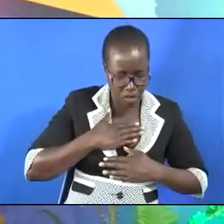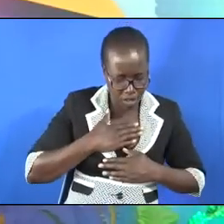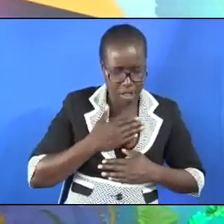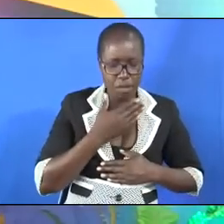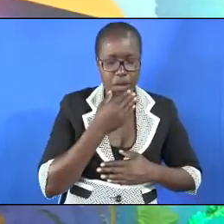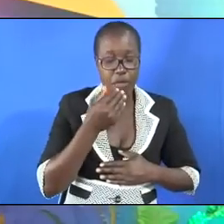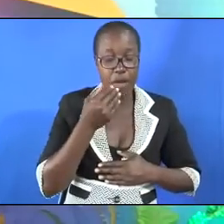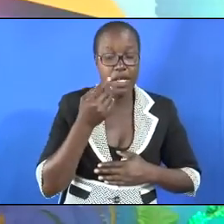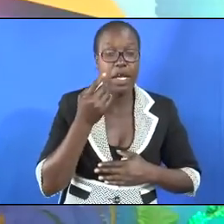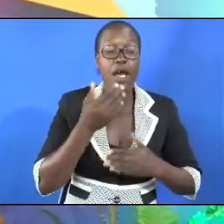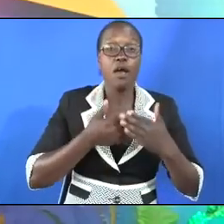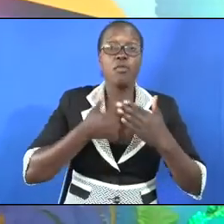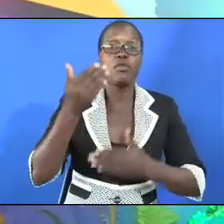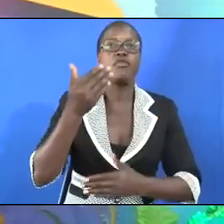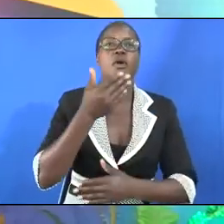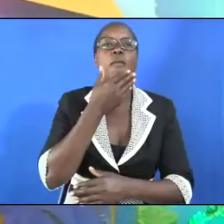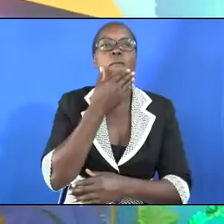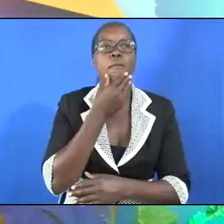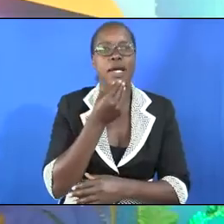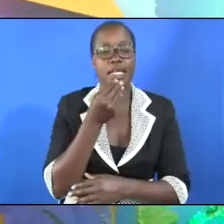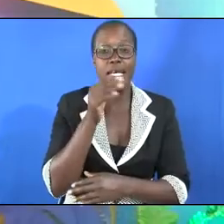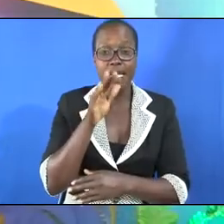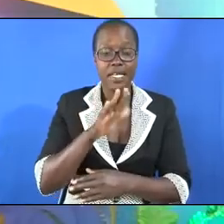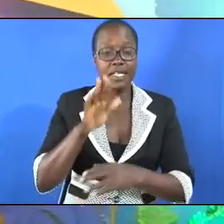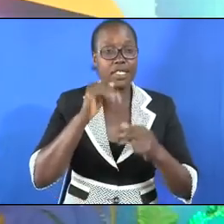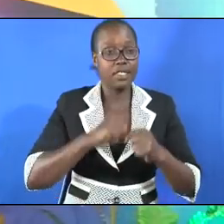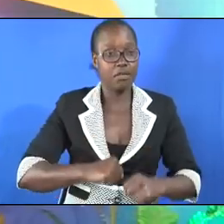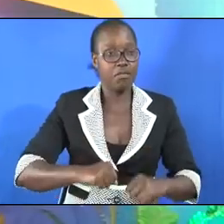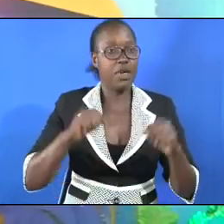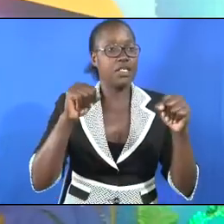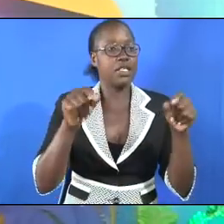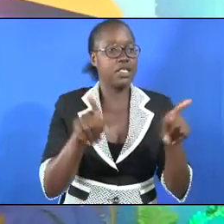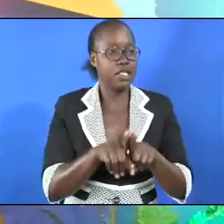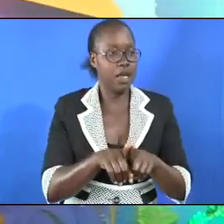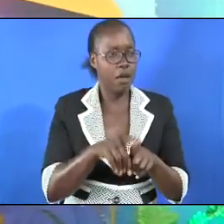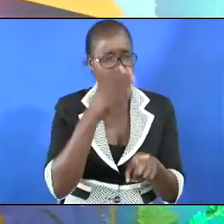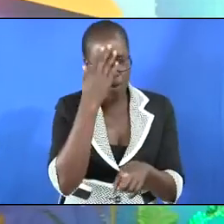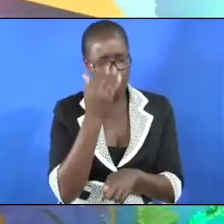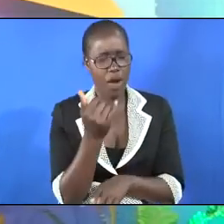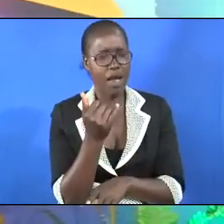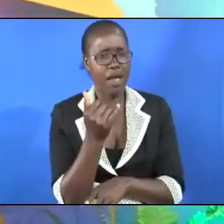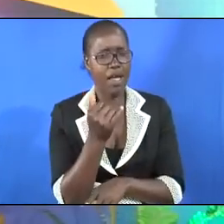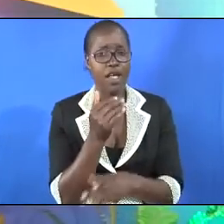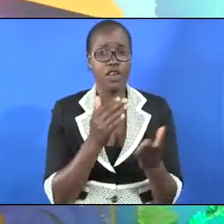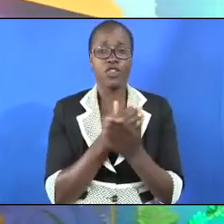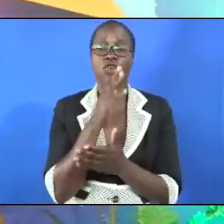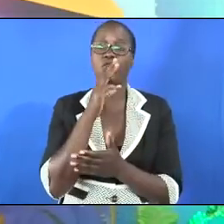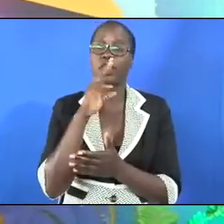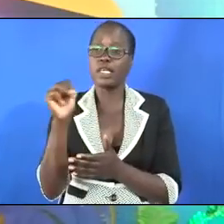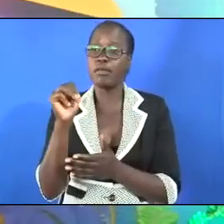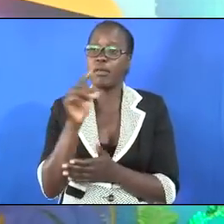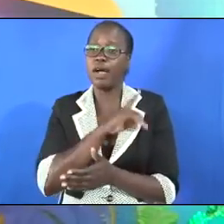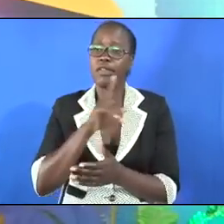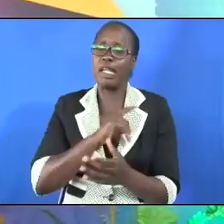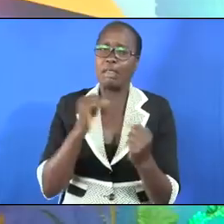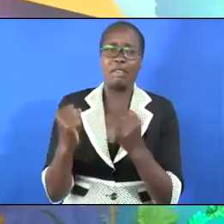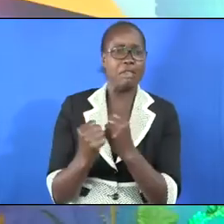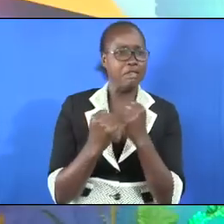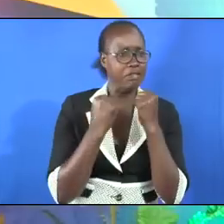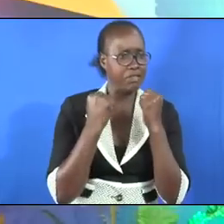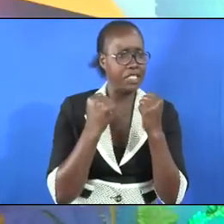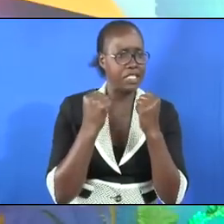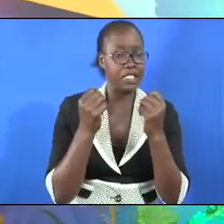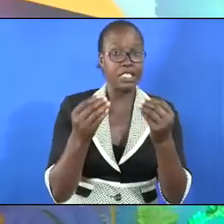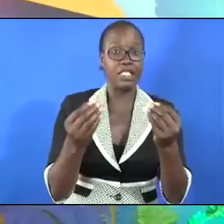in the eyes of his master, because by him the Lord had given victory